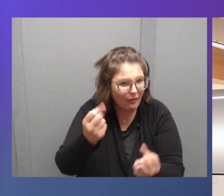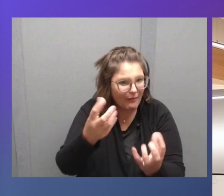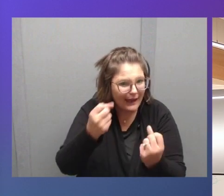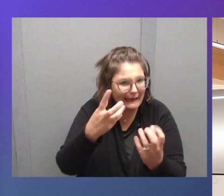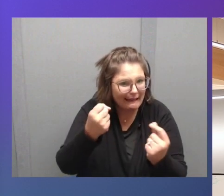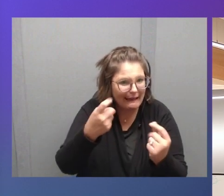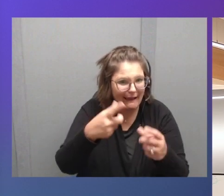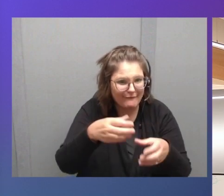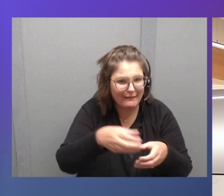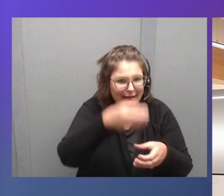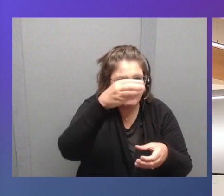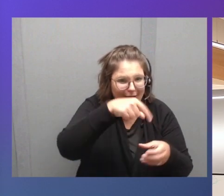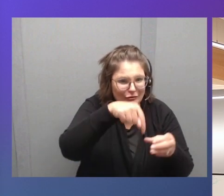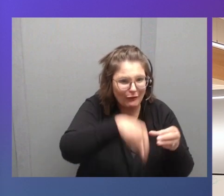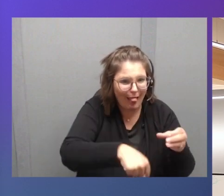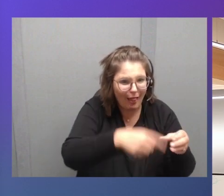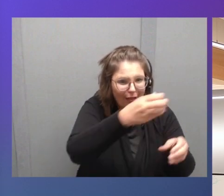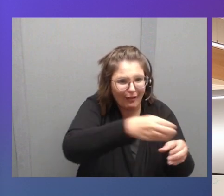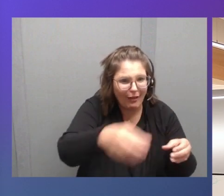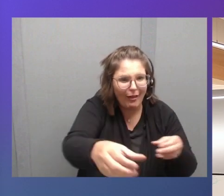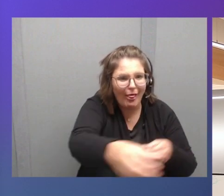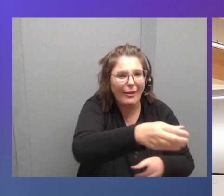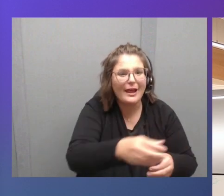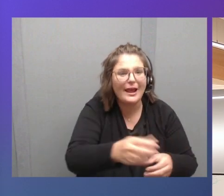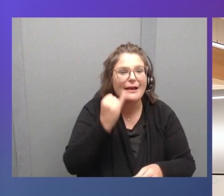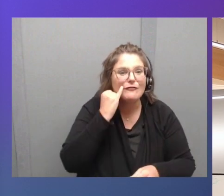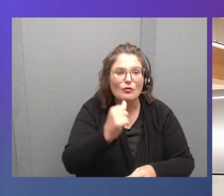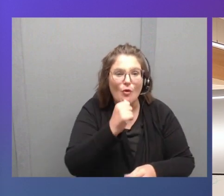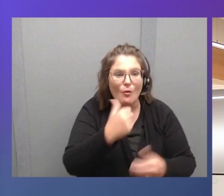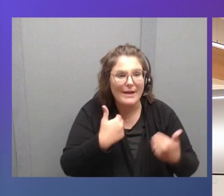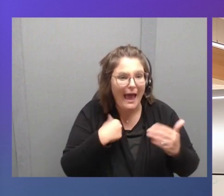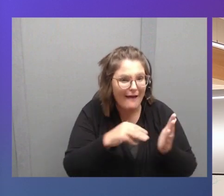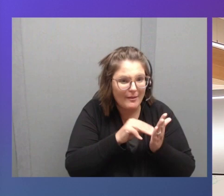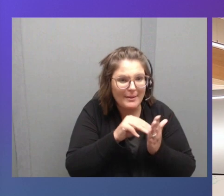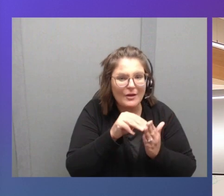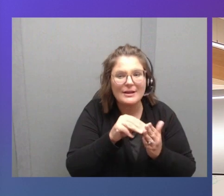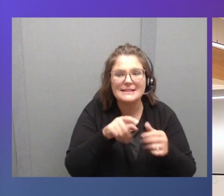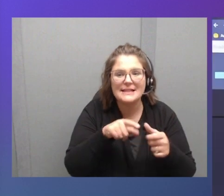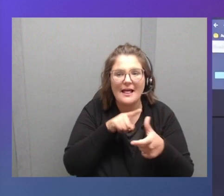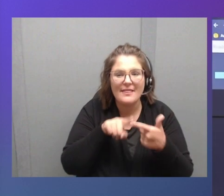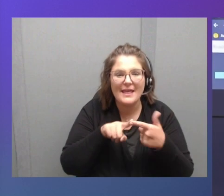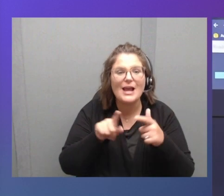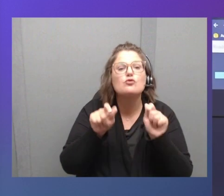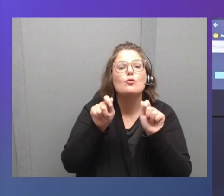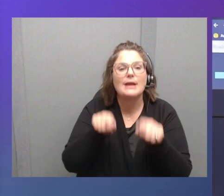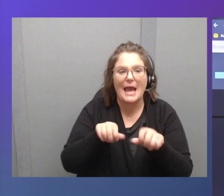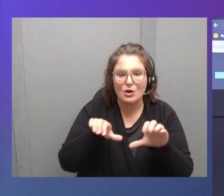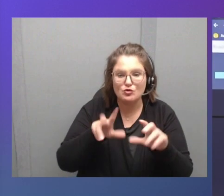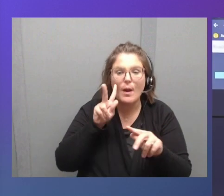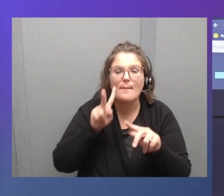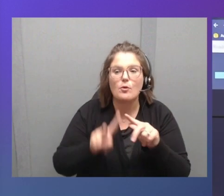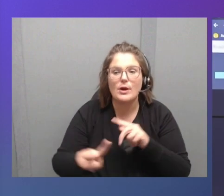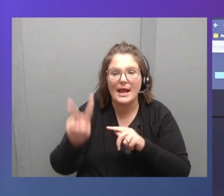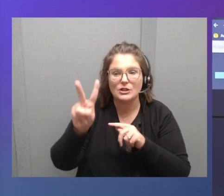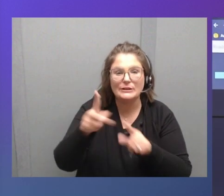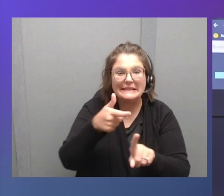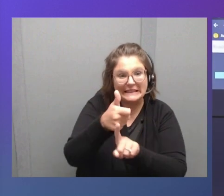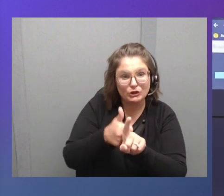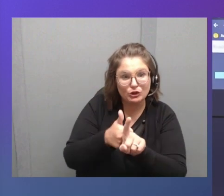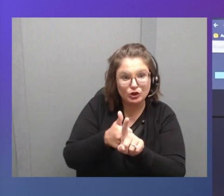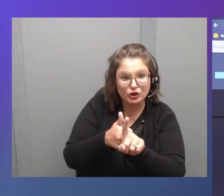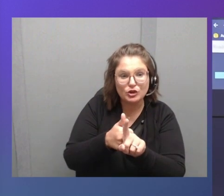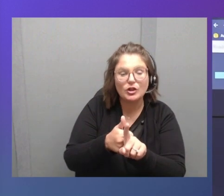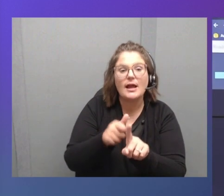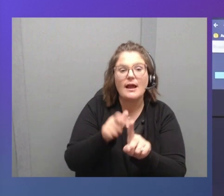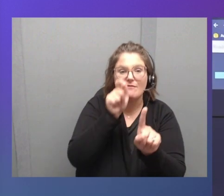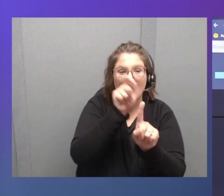exactly. So the idea is that you don't have millions of those. That's why thanks to SageMaker, you can actually make prediction of them. So basically each of these data points is one of the